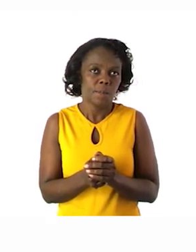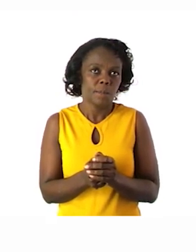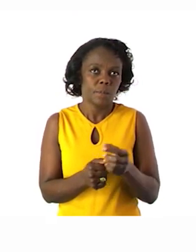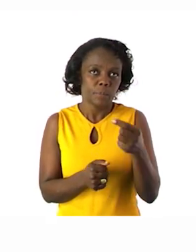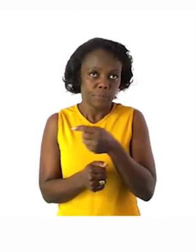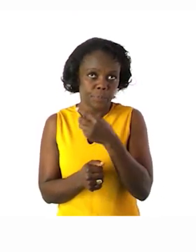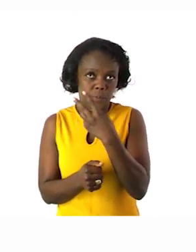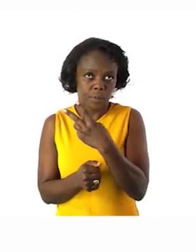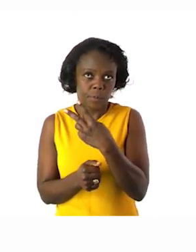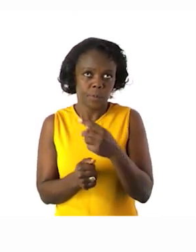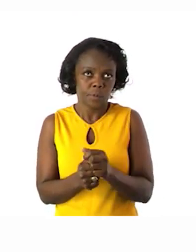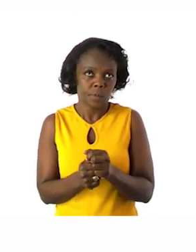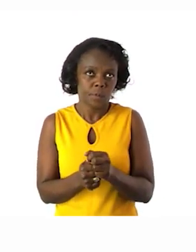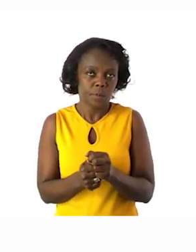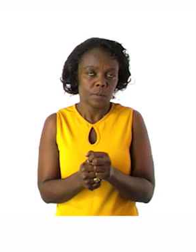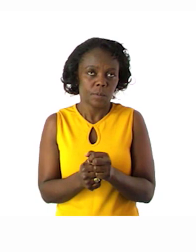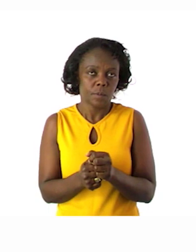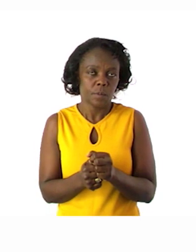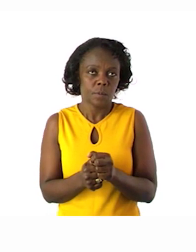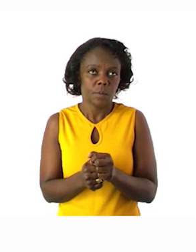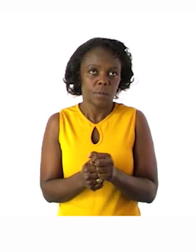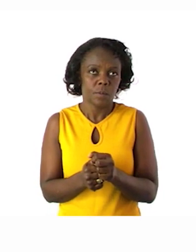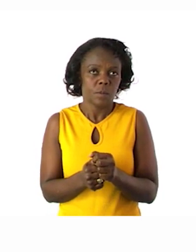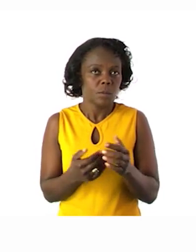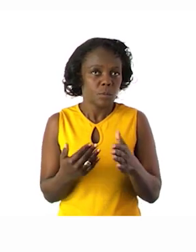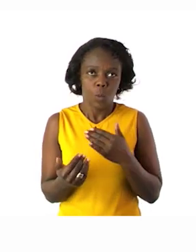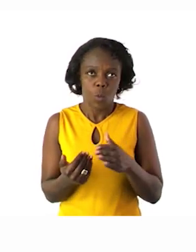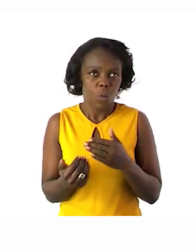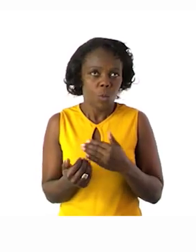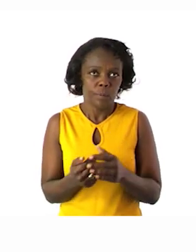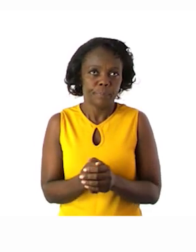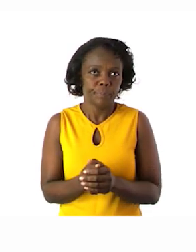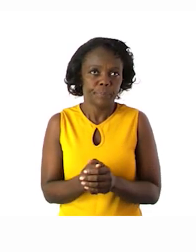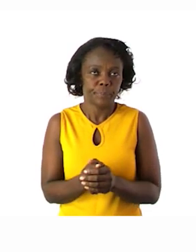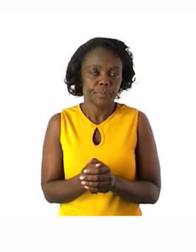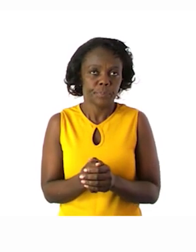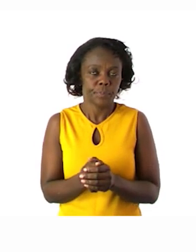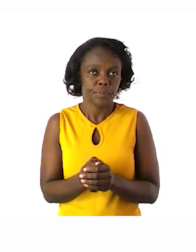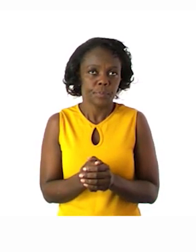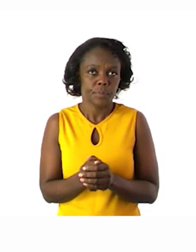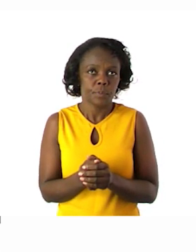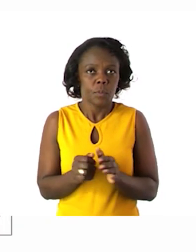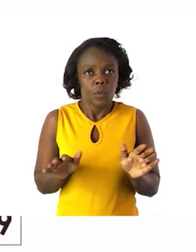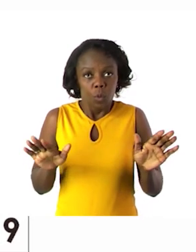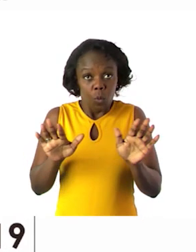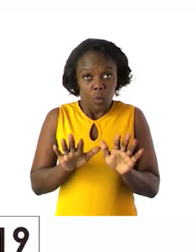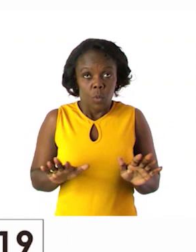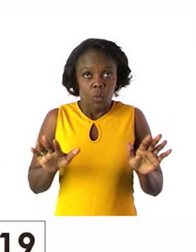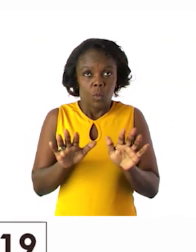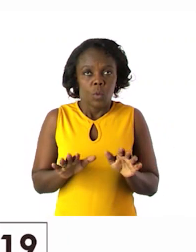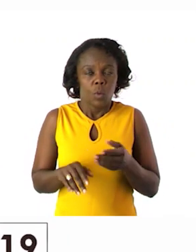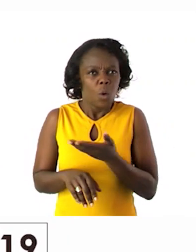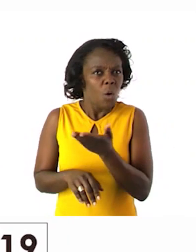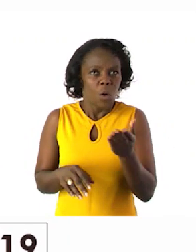2s, I have an exercise for you. Oh, it's a very simple one. So I would like you to color in for me all